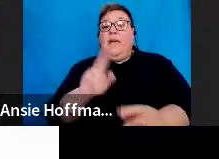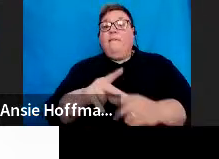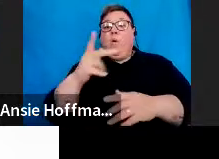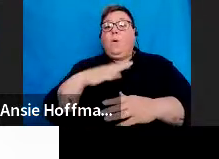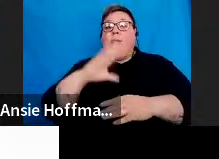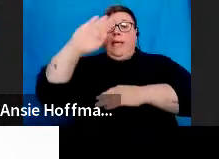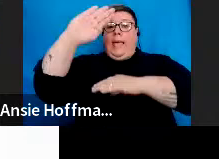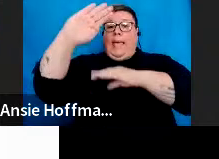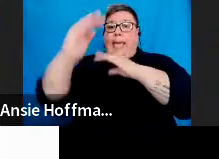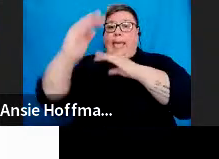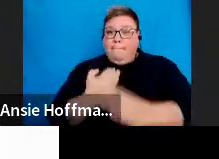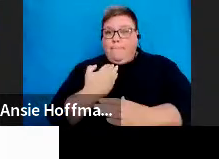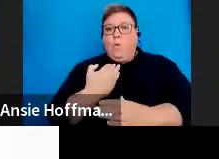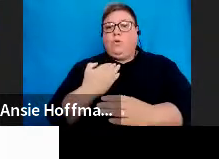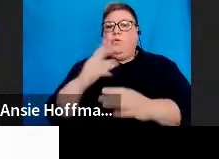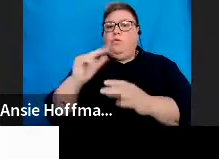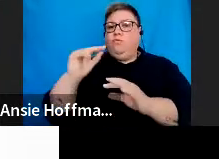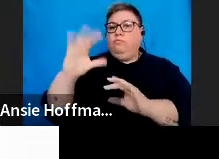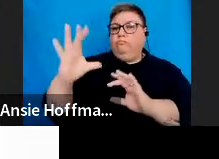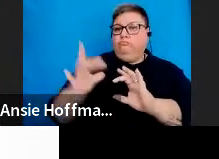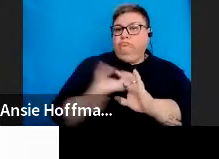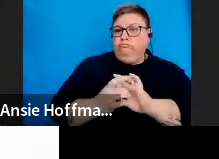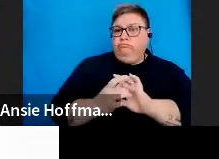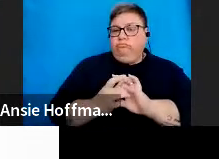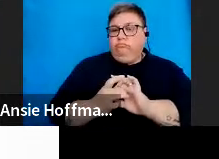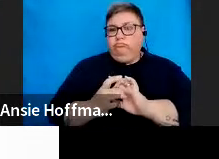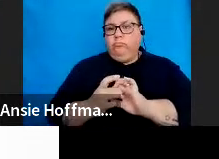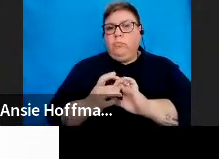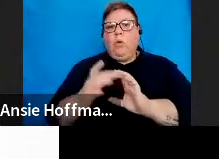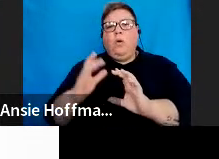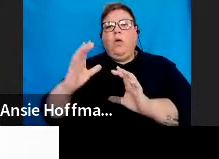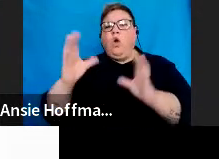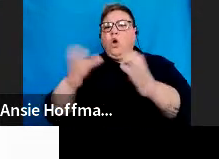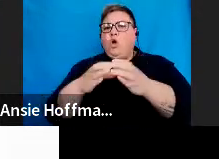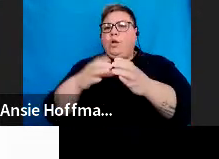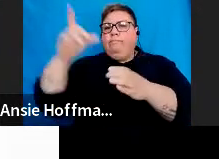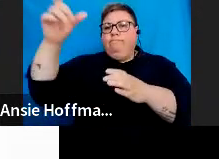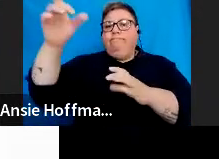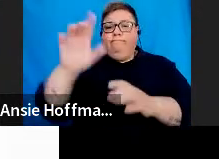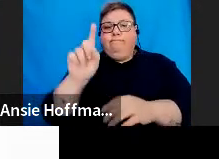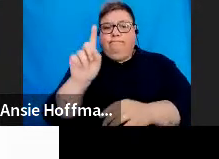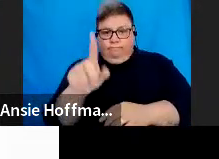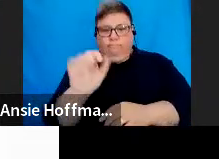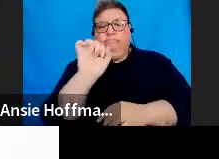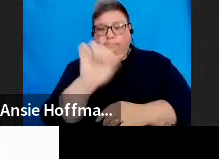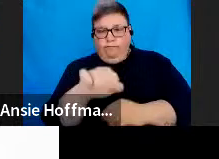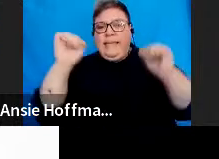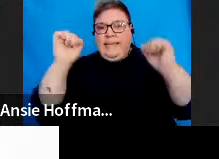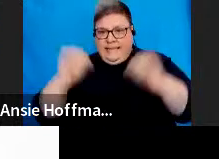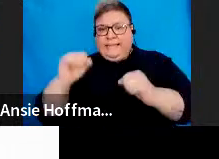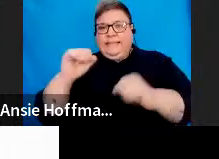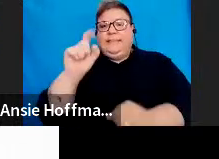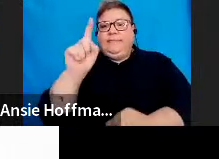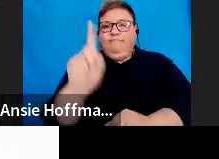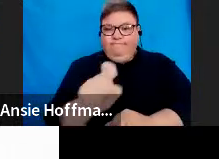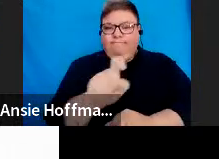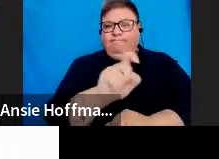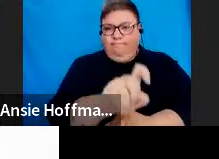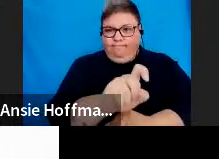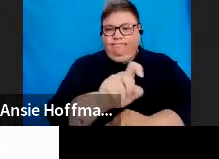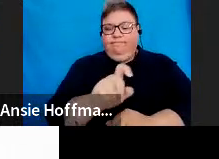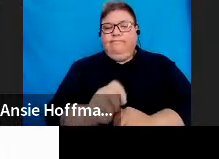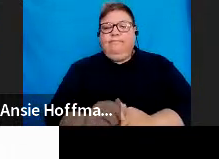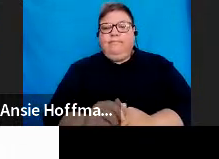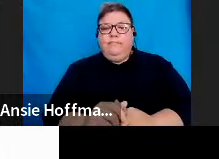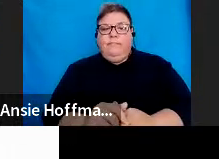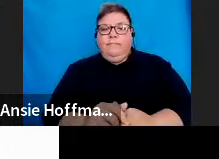already part of that portfolio from an existing group, select yes. So, where the system states that, do you